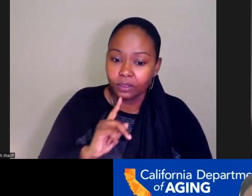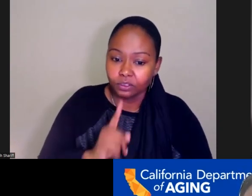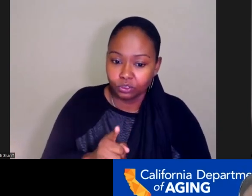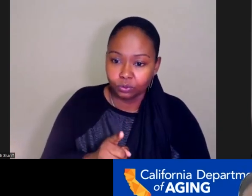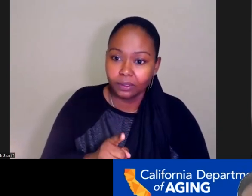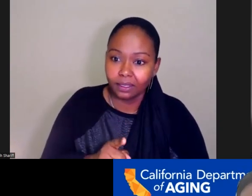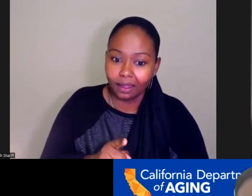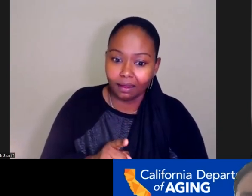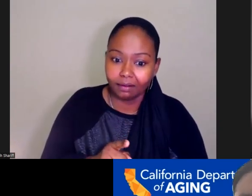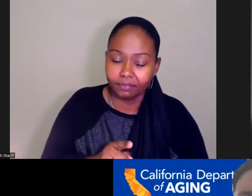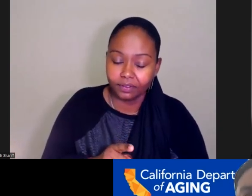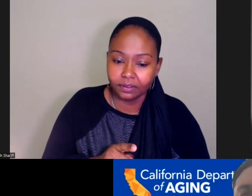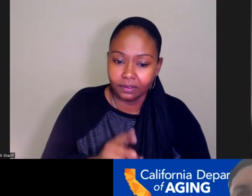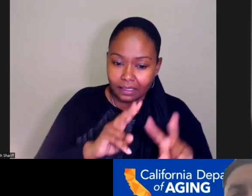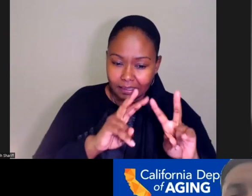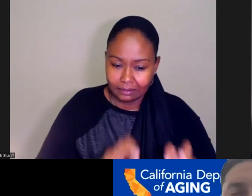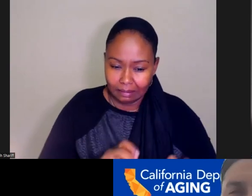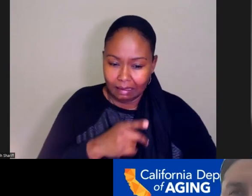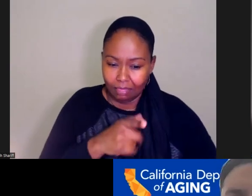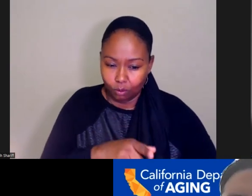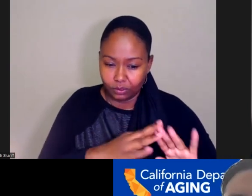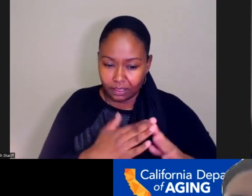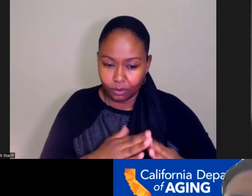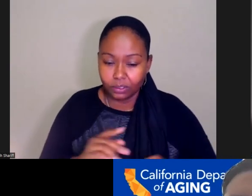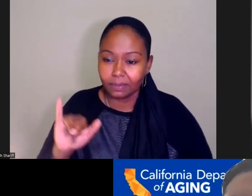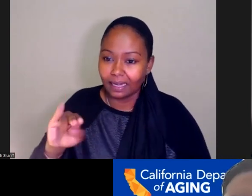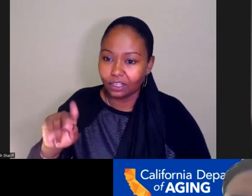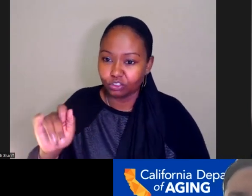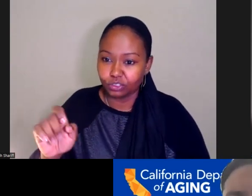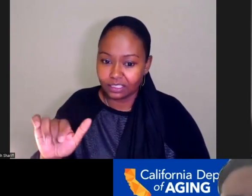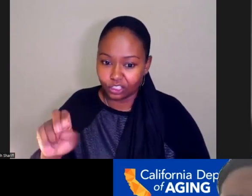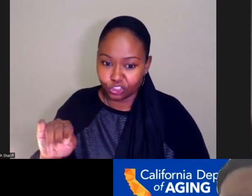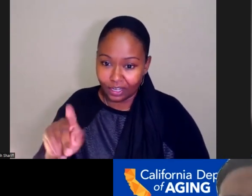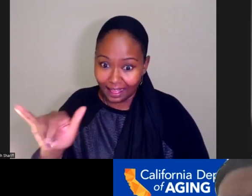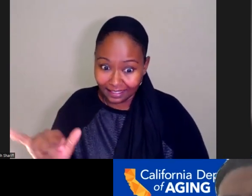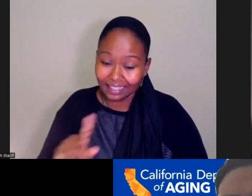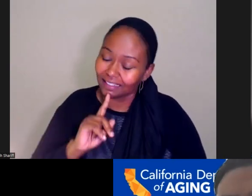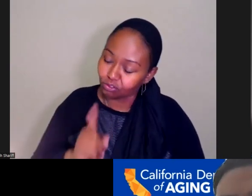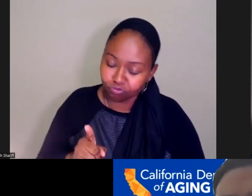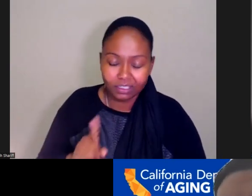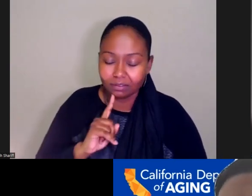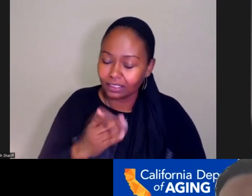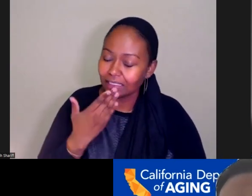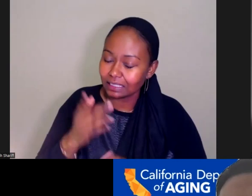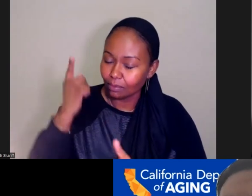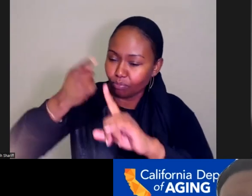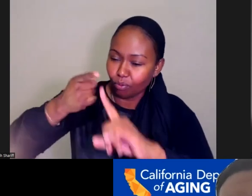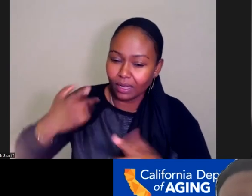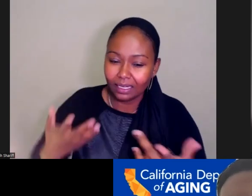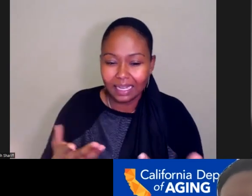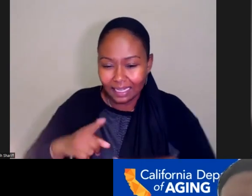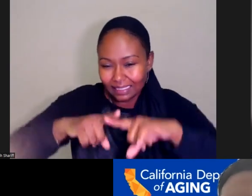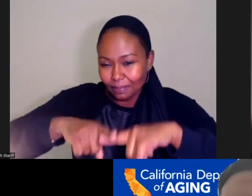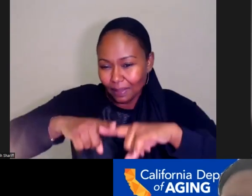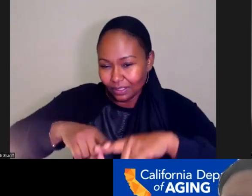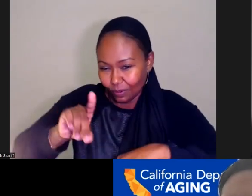communities. Intersectionality, that's such a phenomenal point, because we've kind of struggling with that, because I really want that there. And that depends on the data, right?